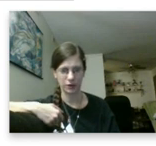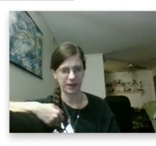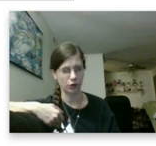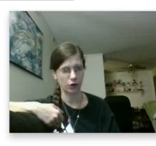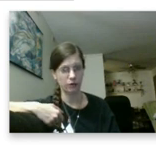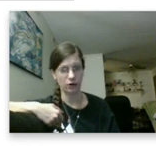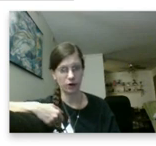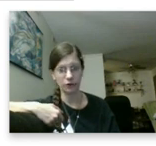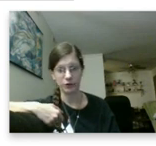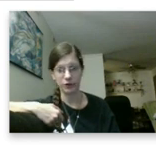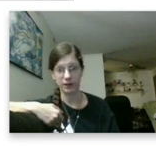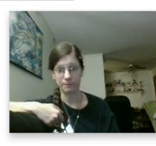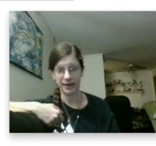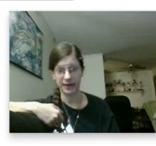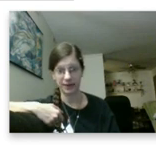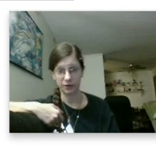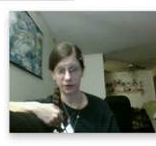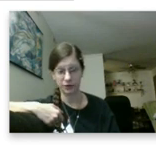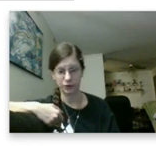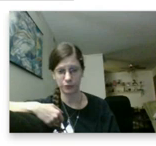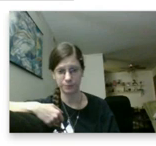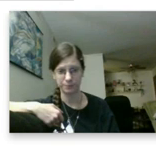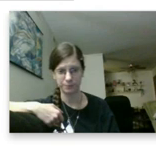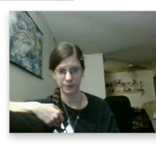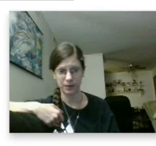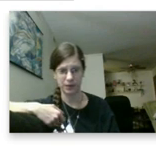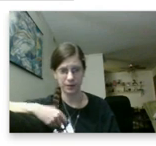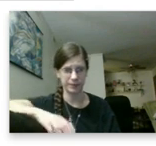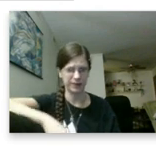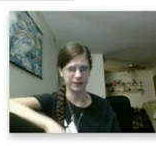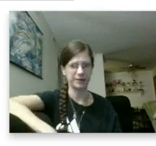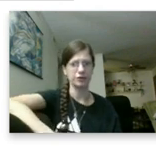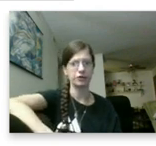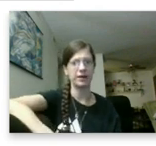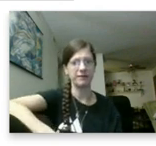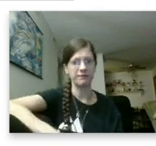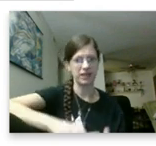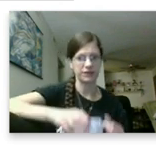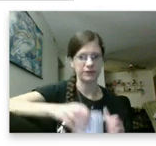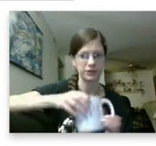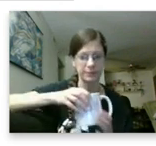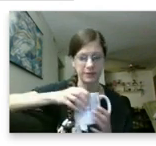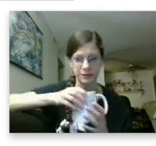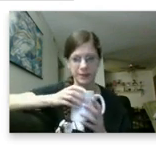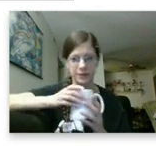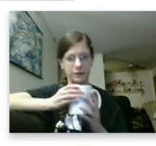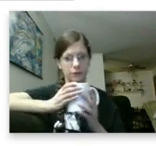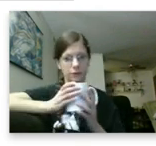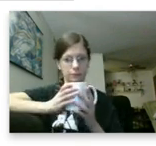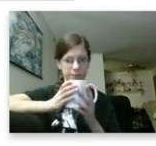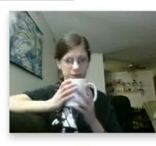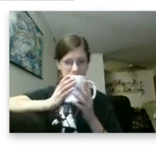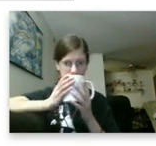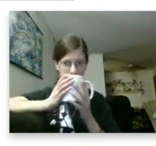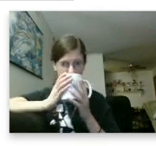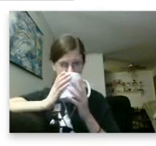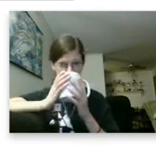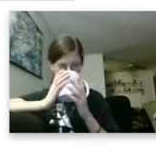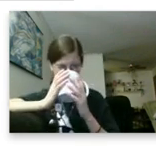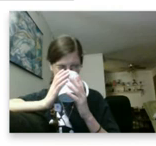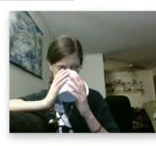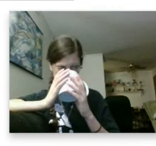Okay, overall, not a bad article, but here's my advice for some of these parent groups.